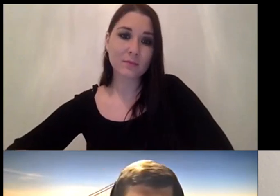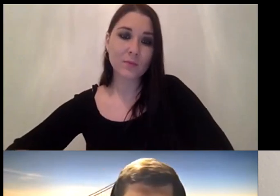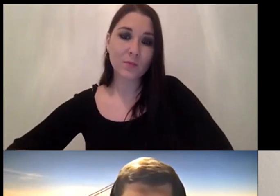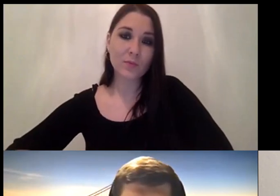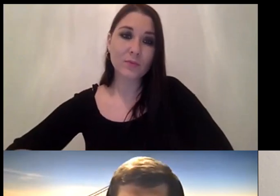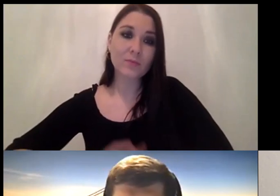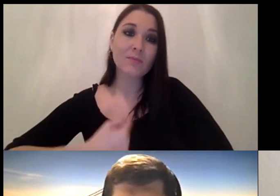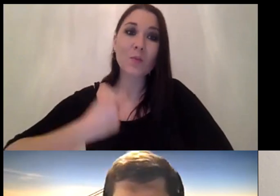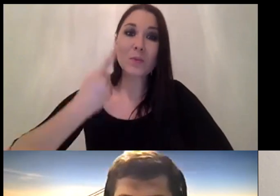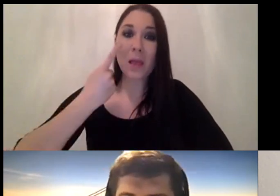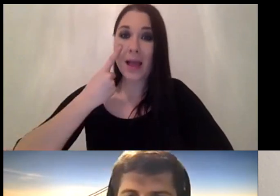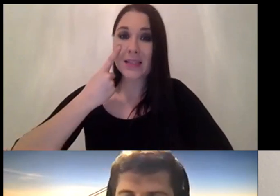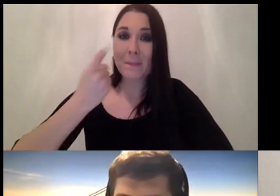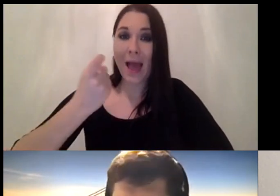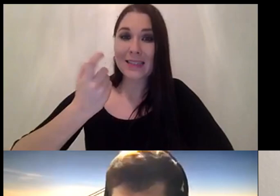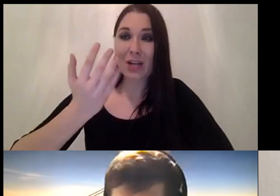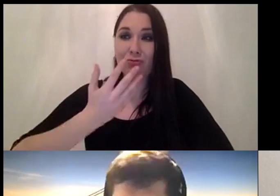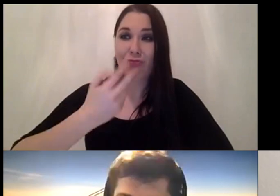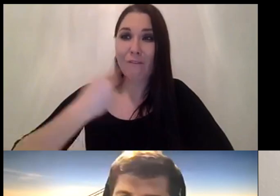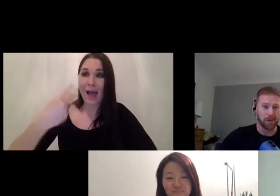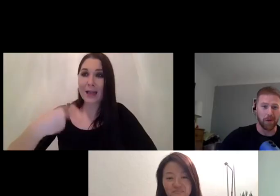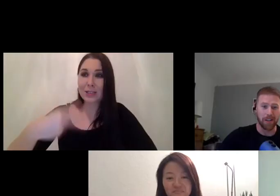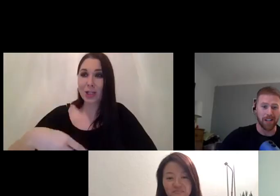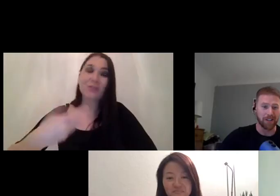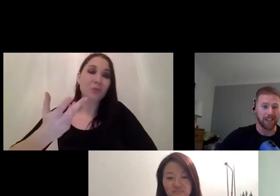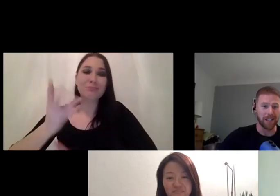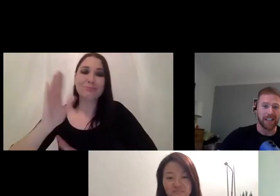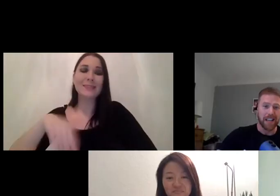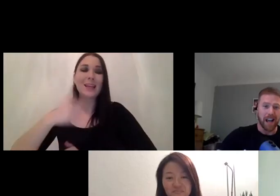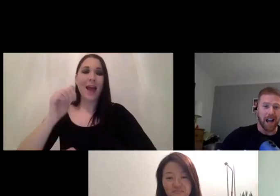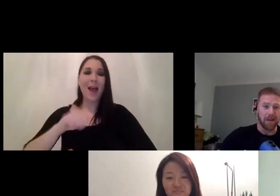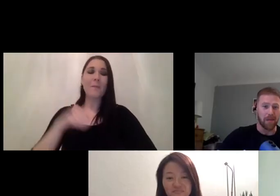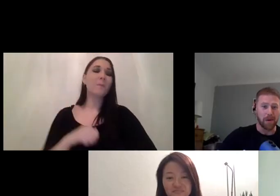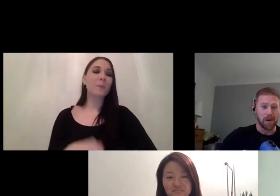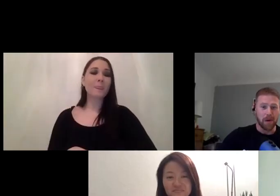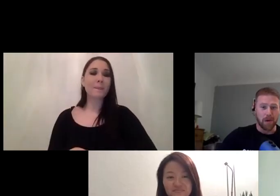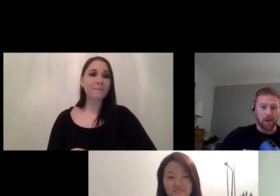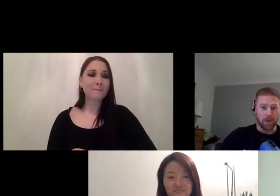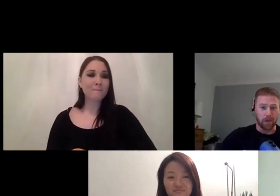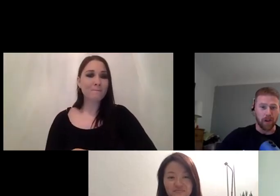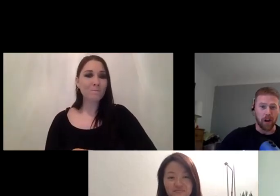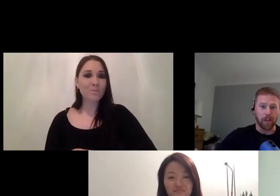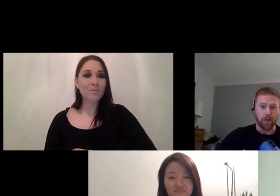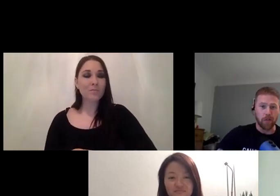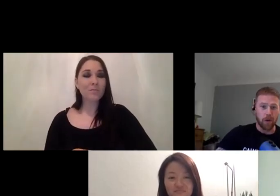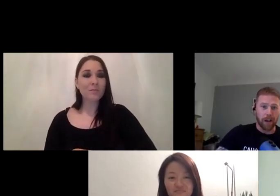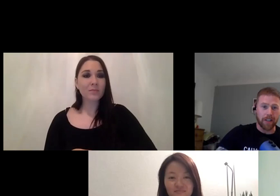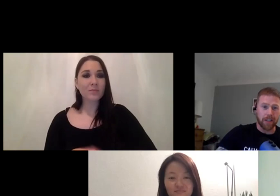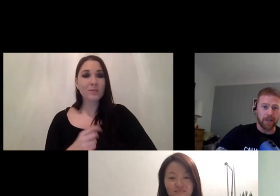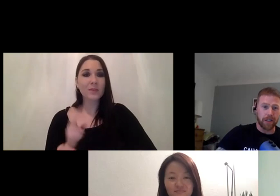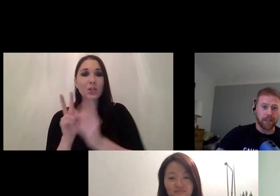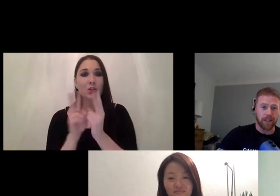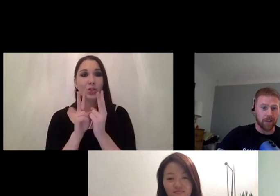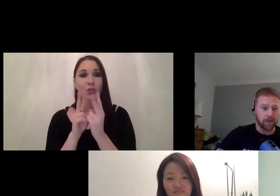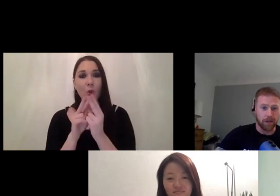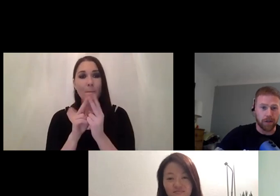expecting a kind of rough answer until we kind of have a rough idea of the project really um so we've got two more questions